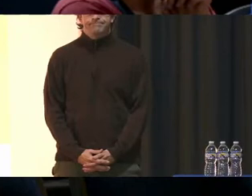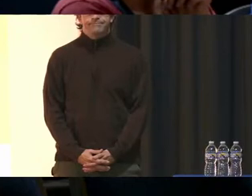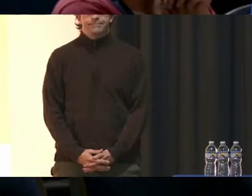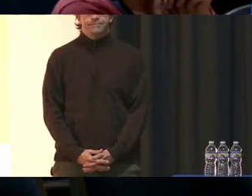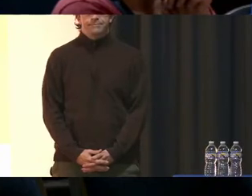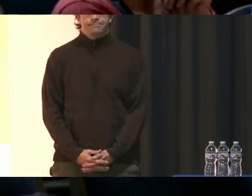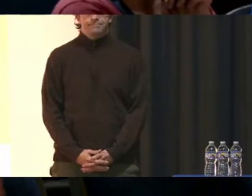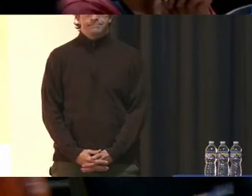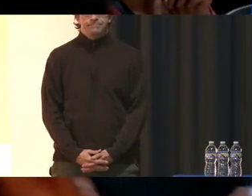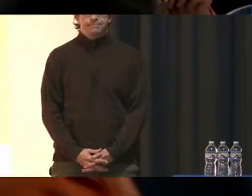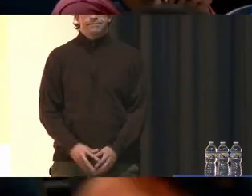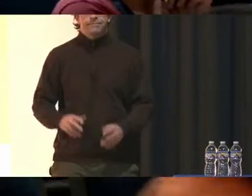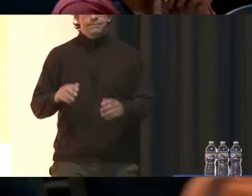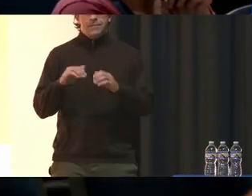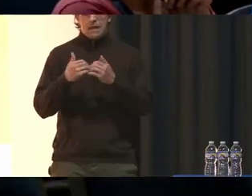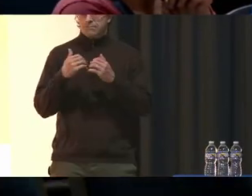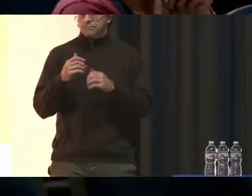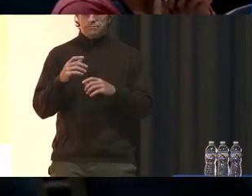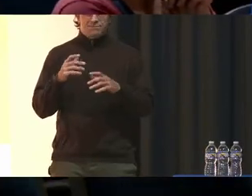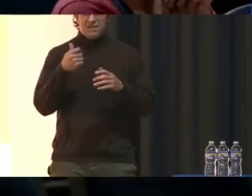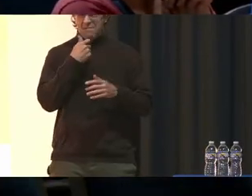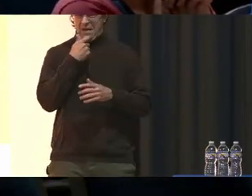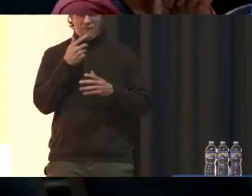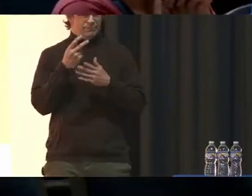Start over one time How effective do you